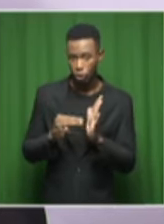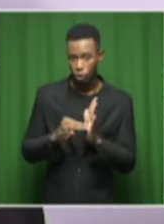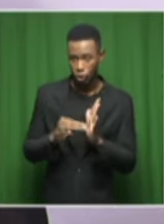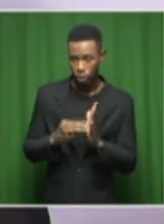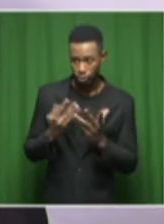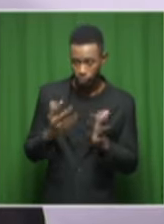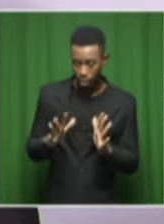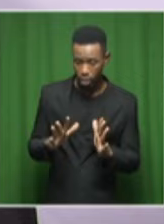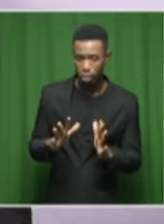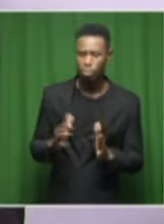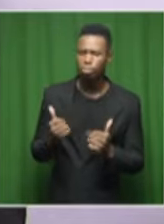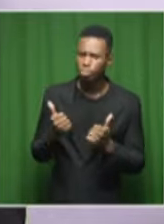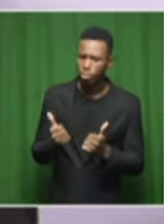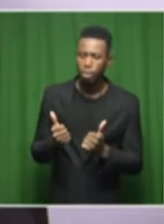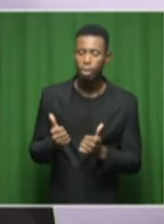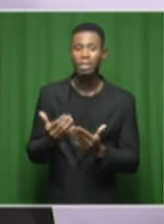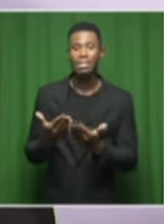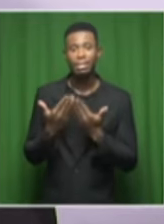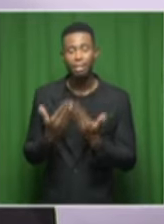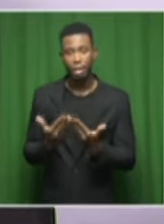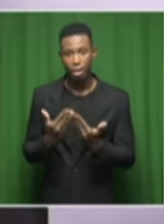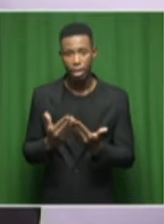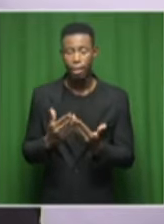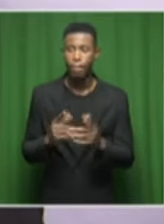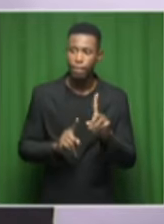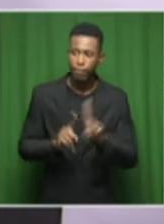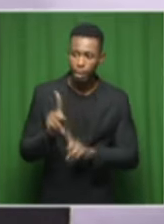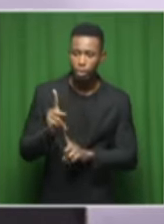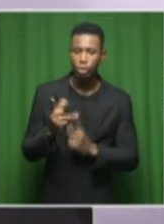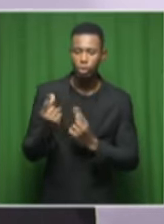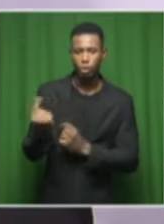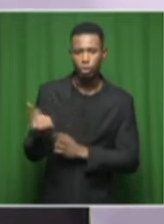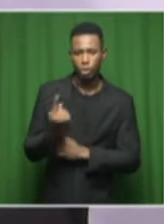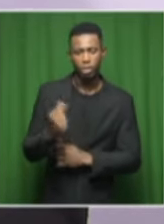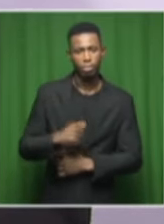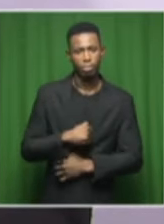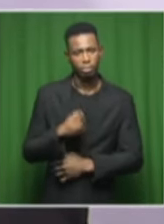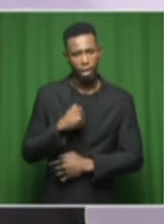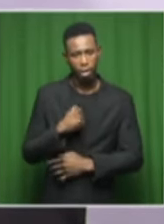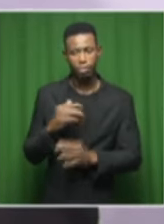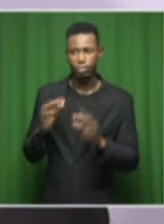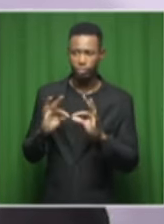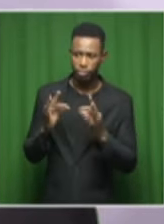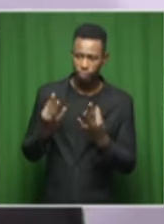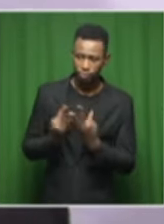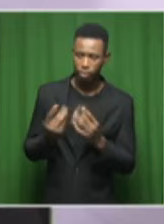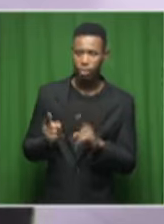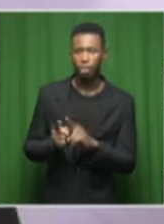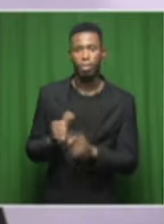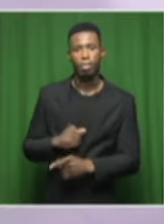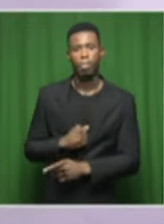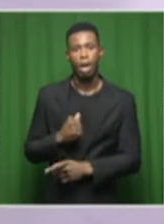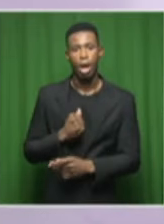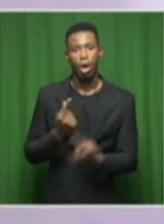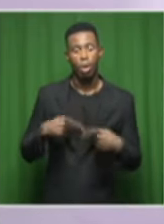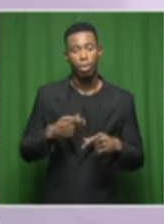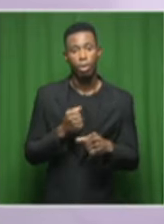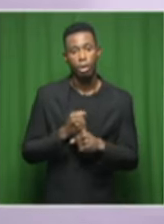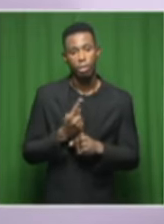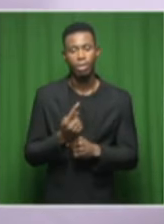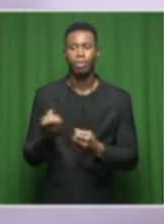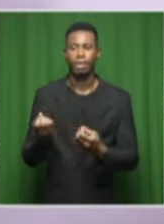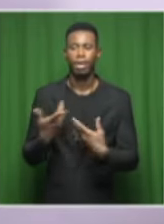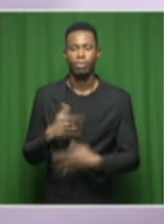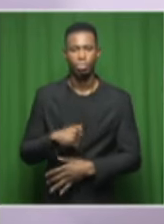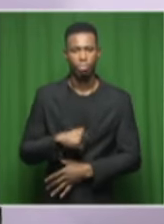study, pass, do yourself proud, your family is proud, and do ourselves Gauteng proud. We want all